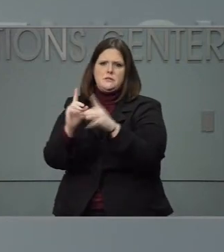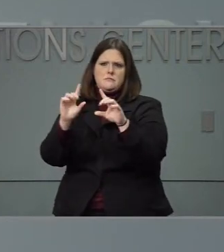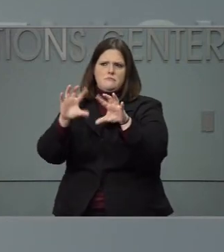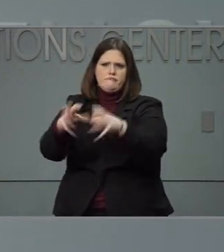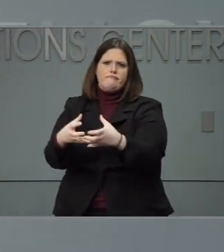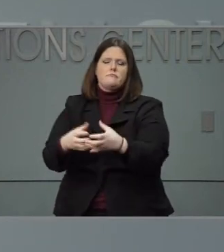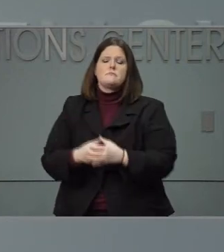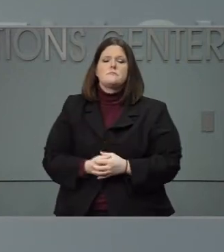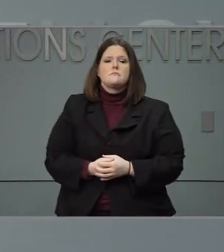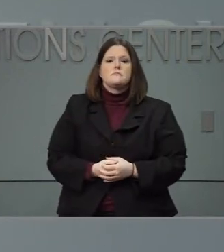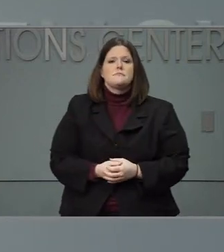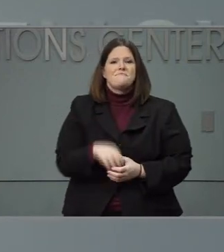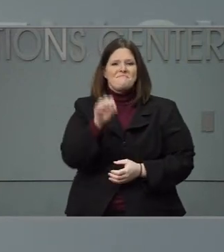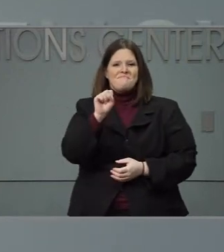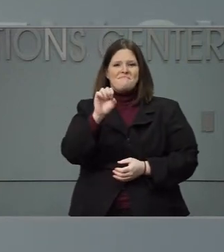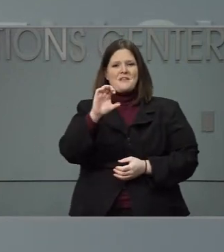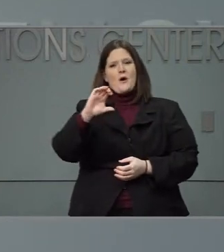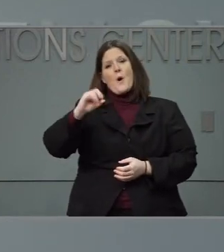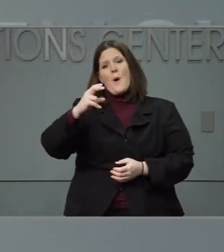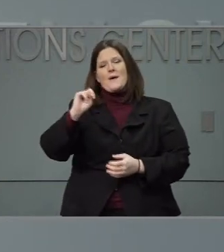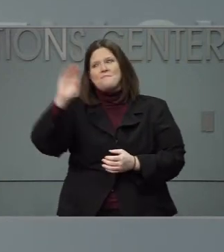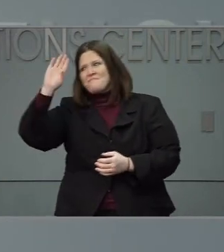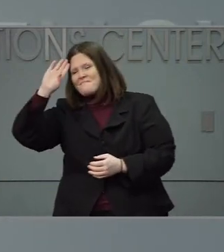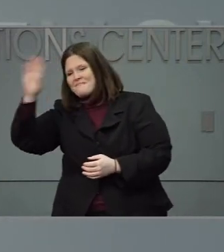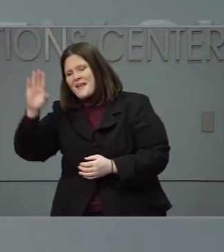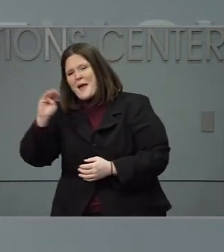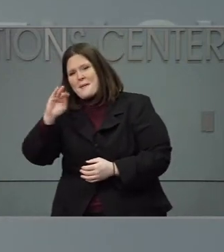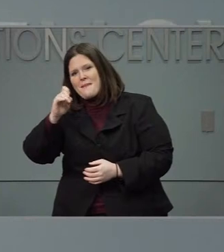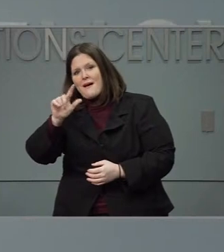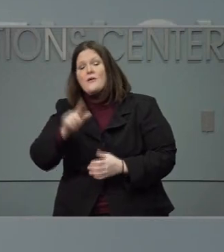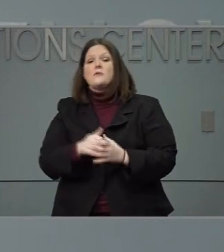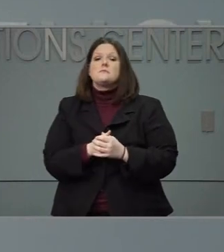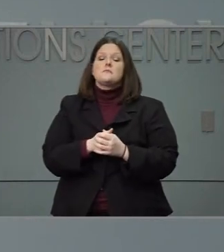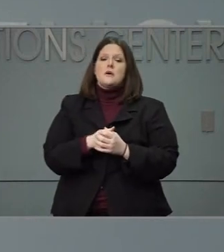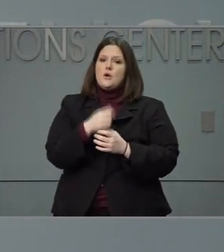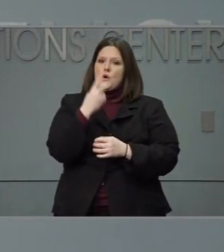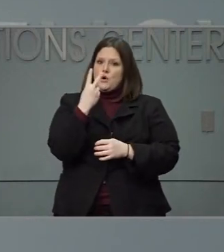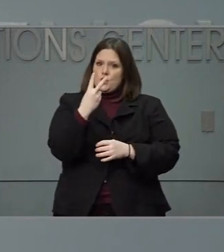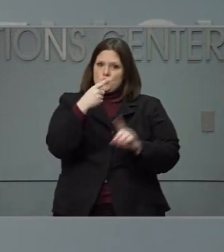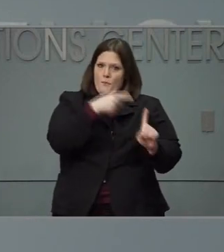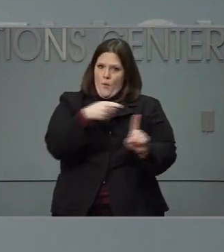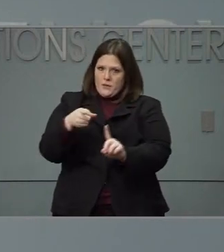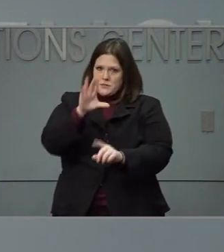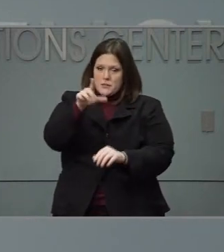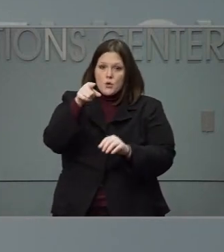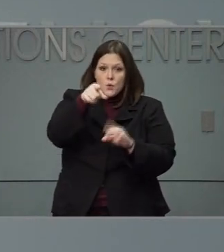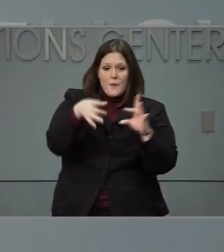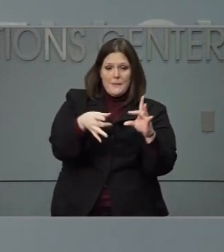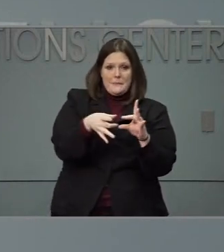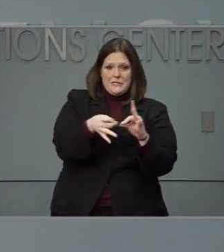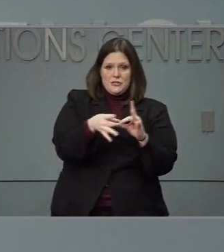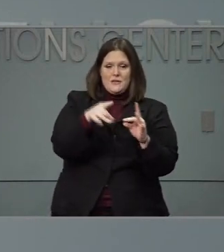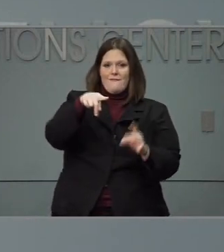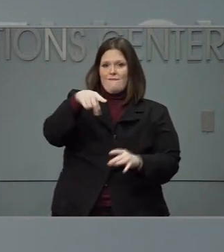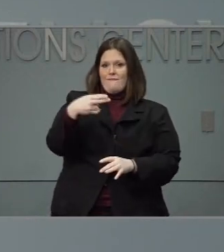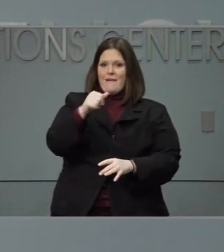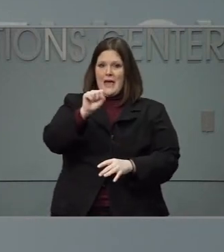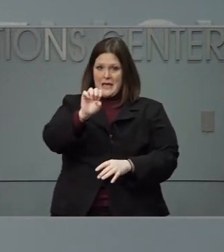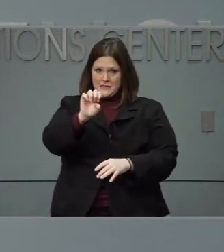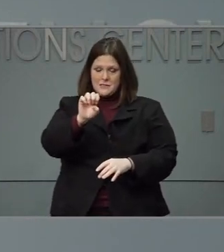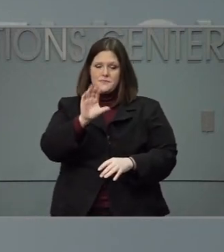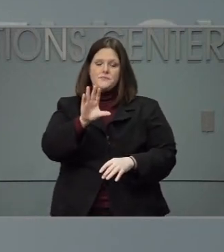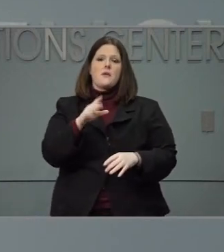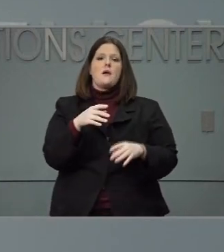Thanks, Governor. Hi, Michael. So two things to point out at in the phases. You need to make the distinction between